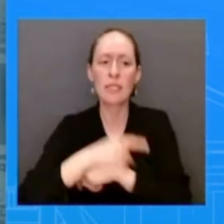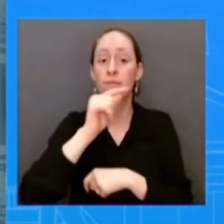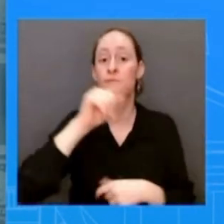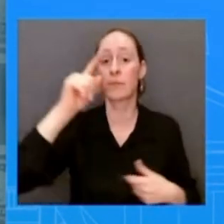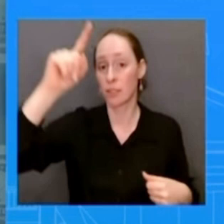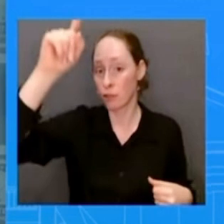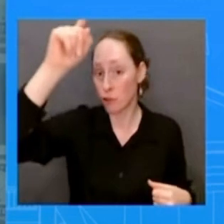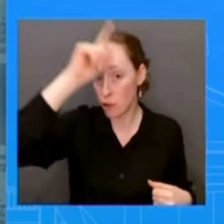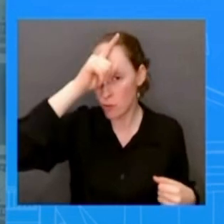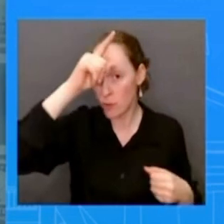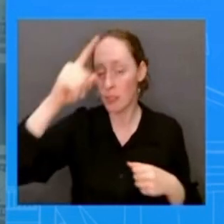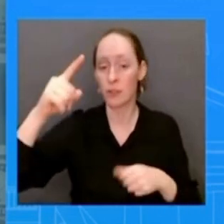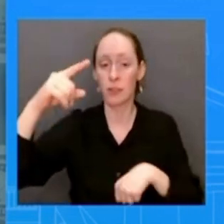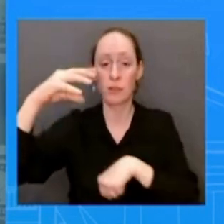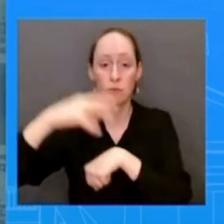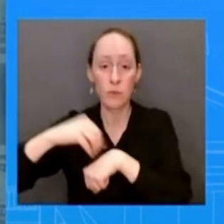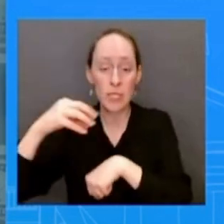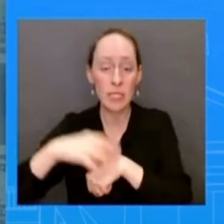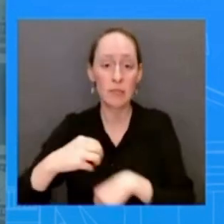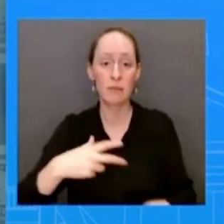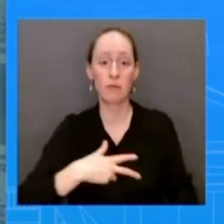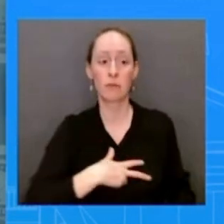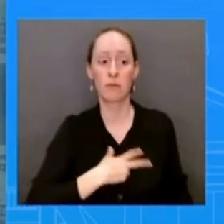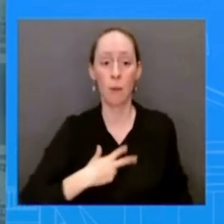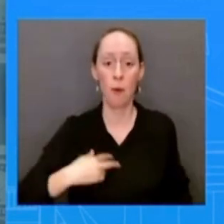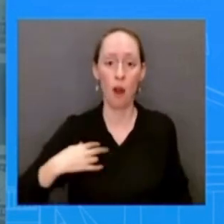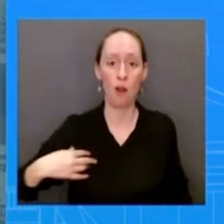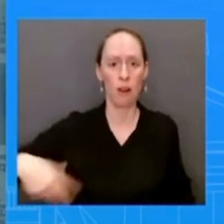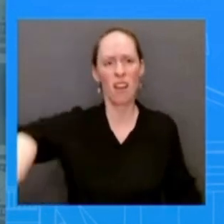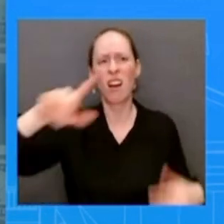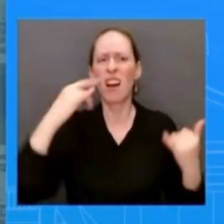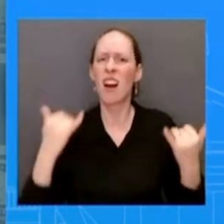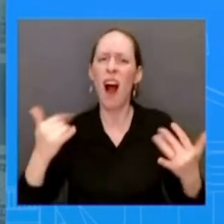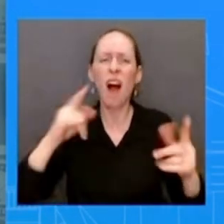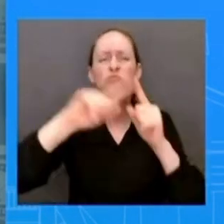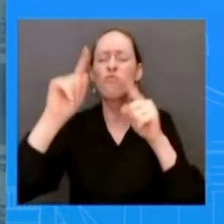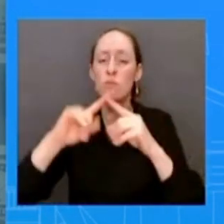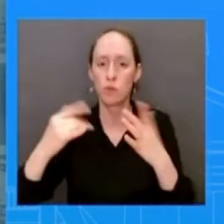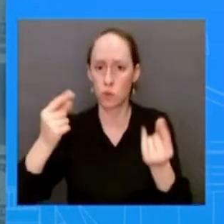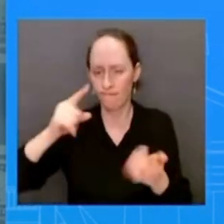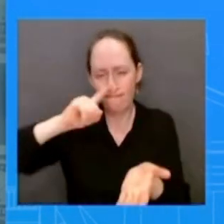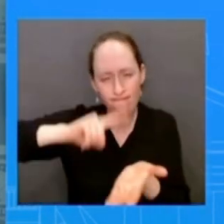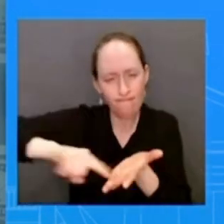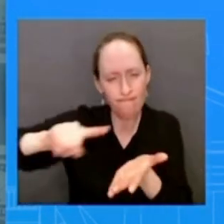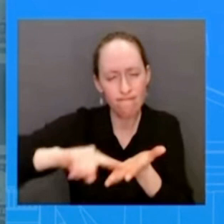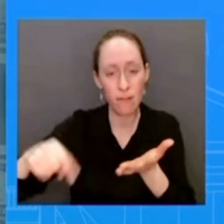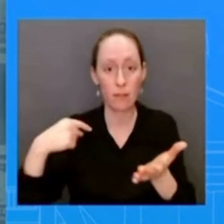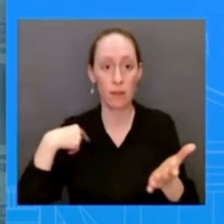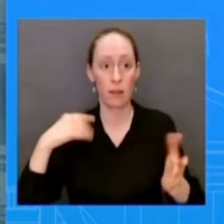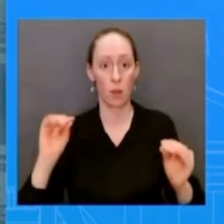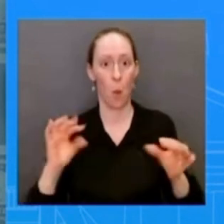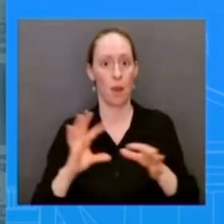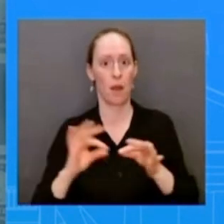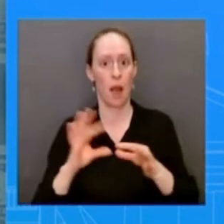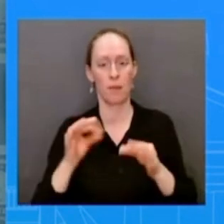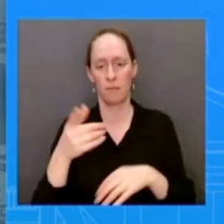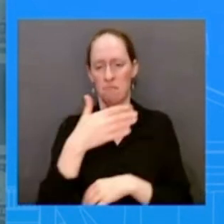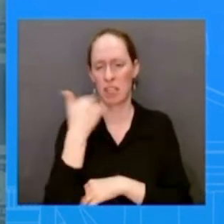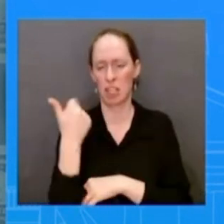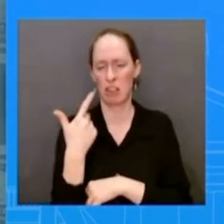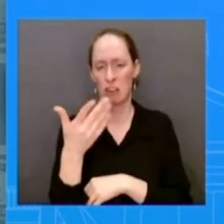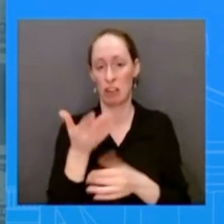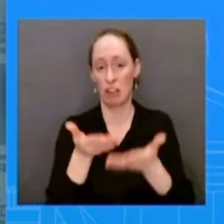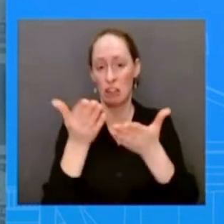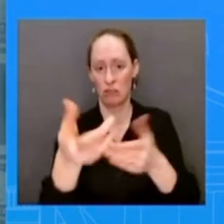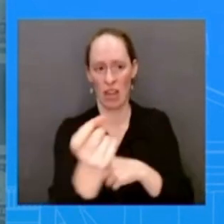here uh would refer you to the respective european countries for comments on their own investigation i'm just not going to